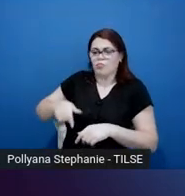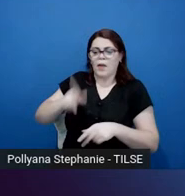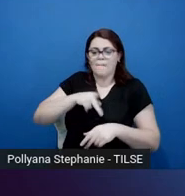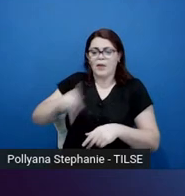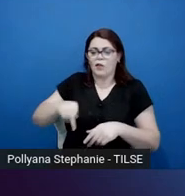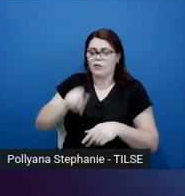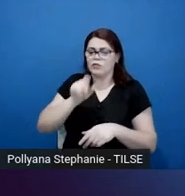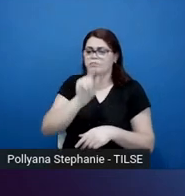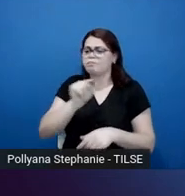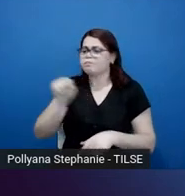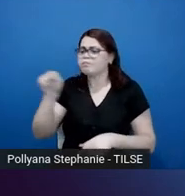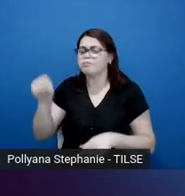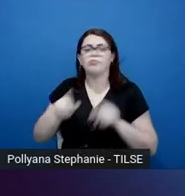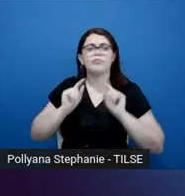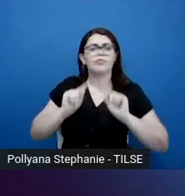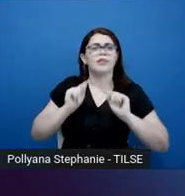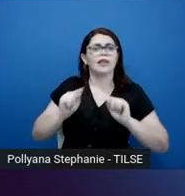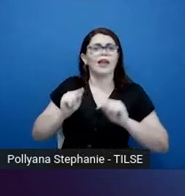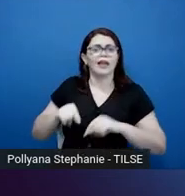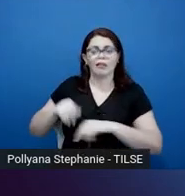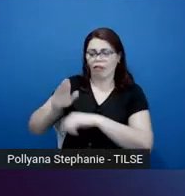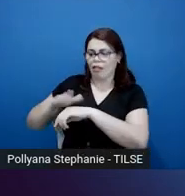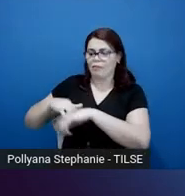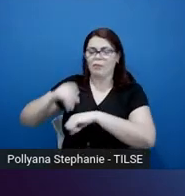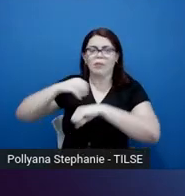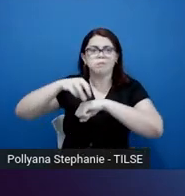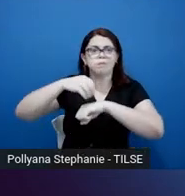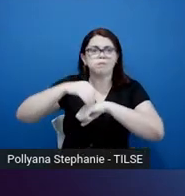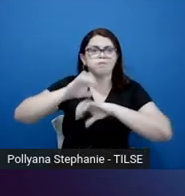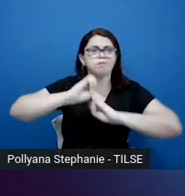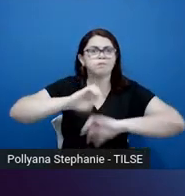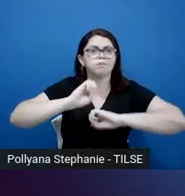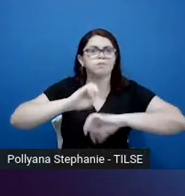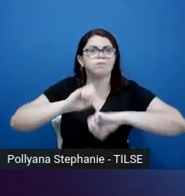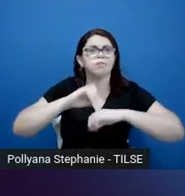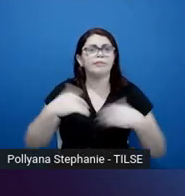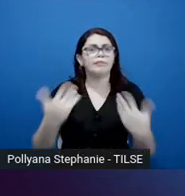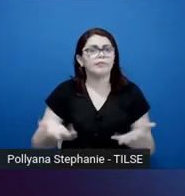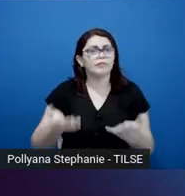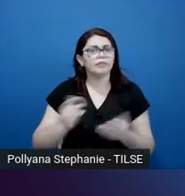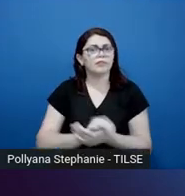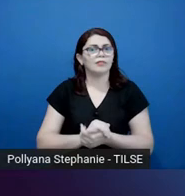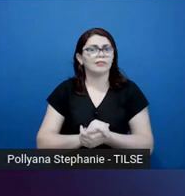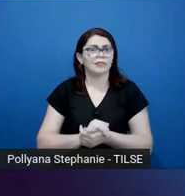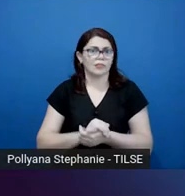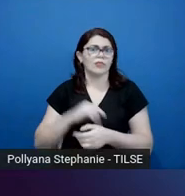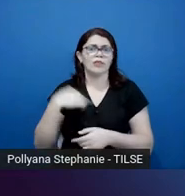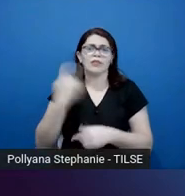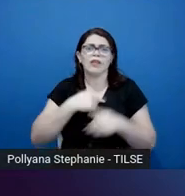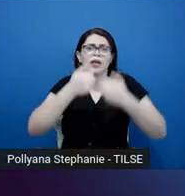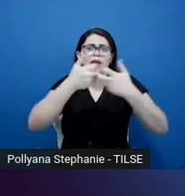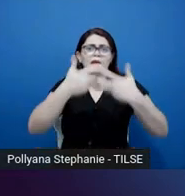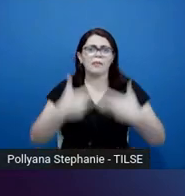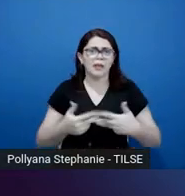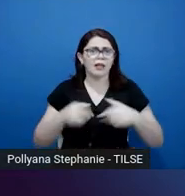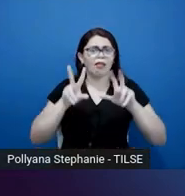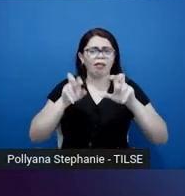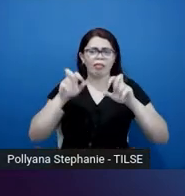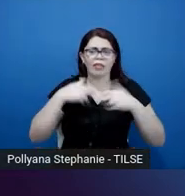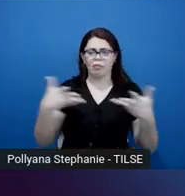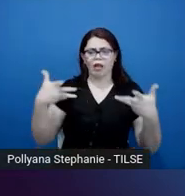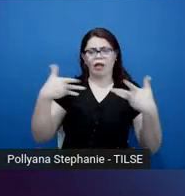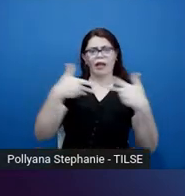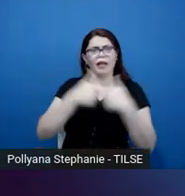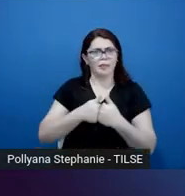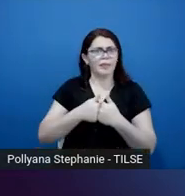people who are going to do this EMI instruction? We already talked about language proficiency, but what other qualifications or preparation